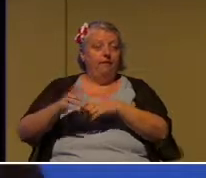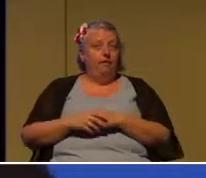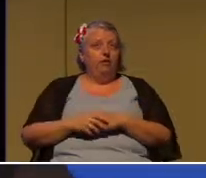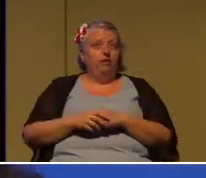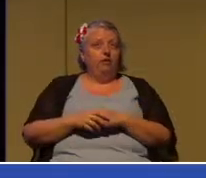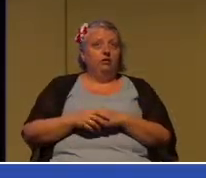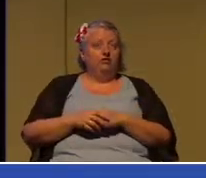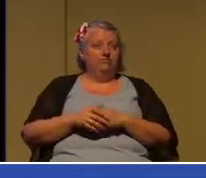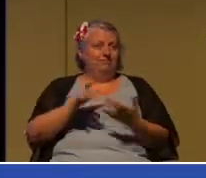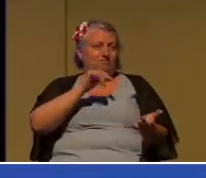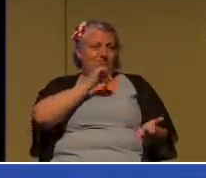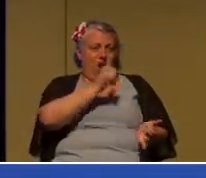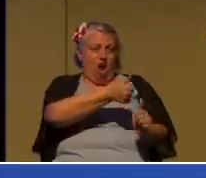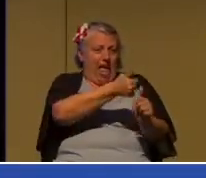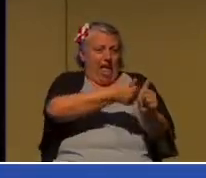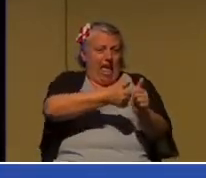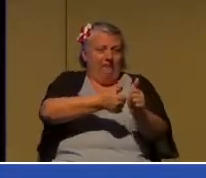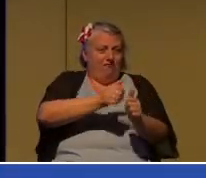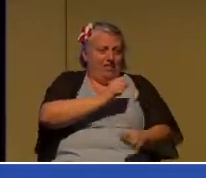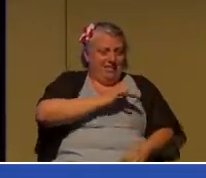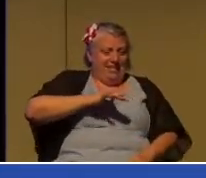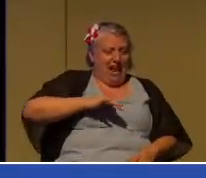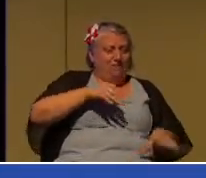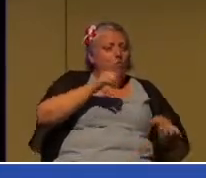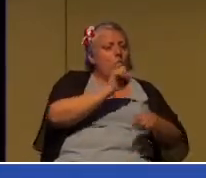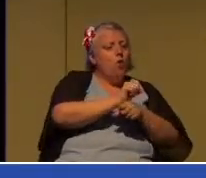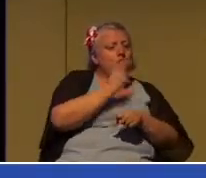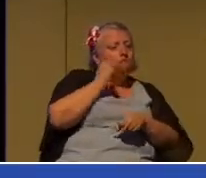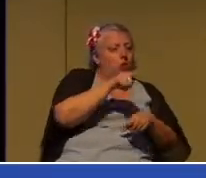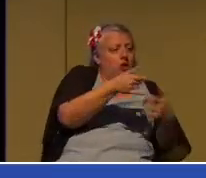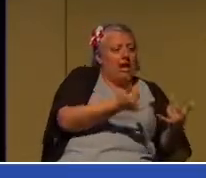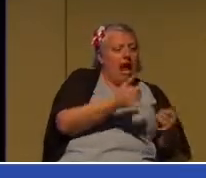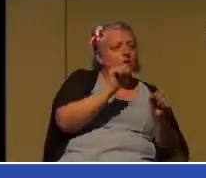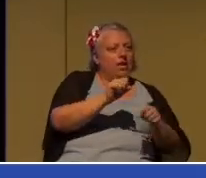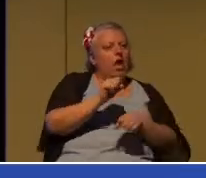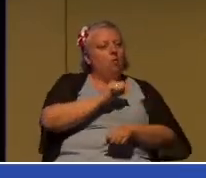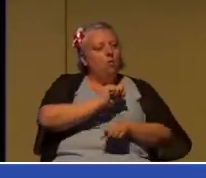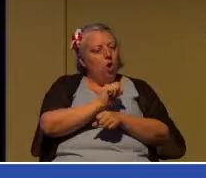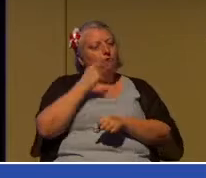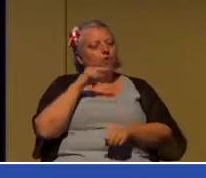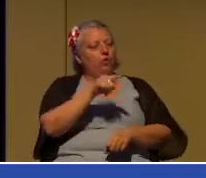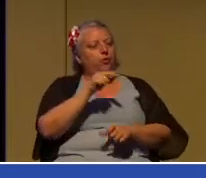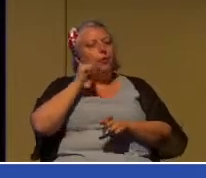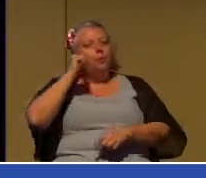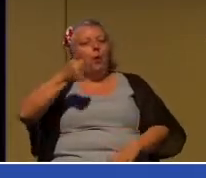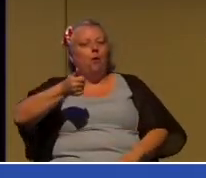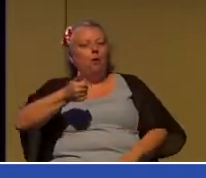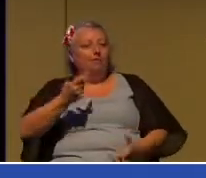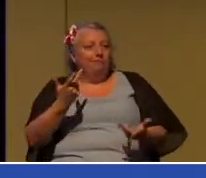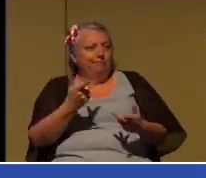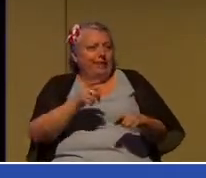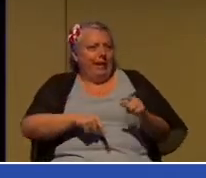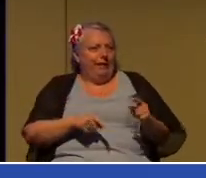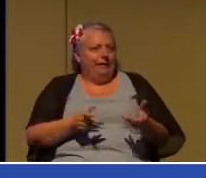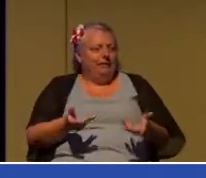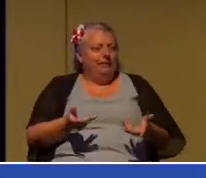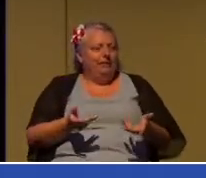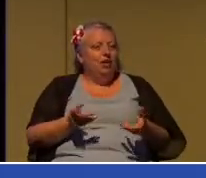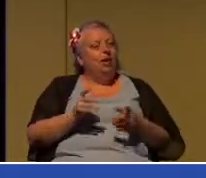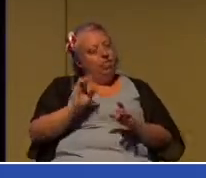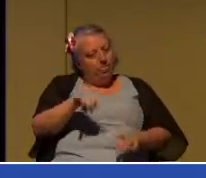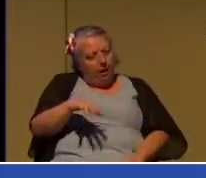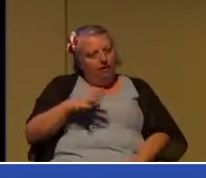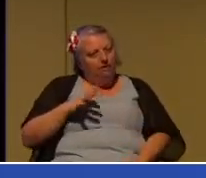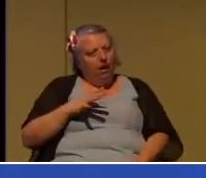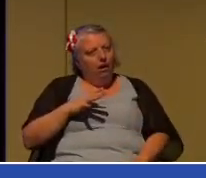can work for you tomorrow if your company is changing. everybody reaches their ceilings. And that's okay. That's